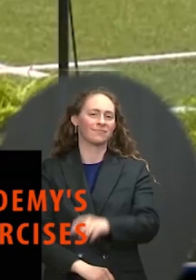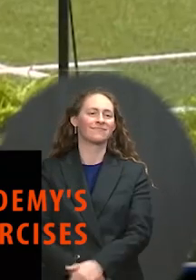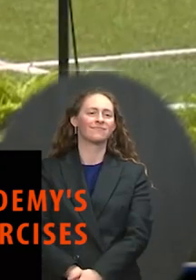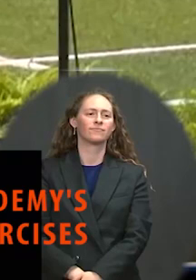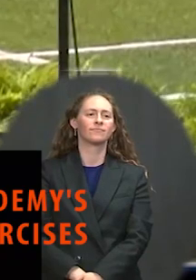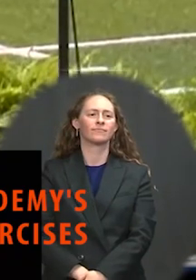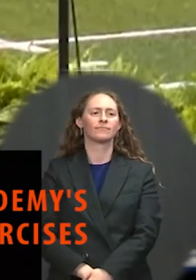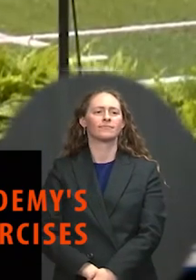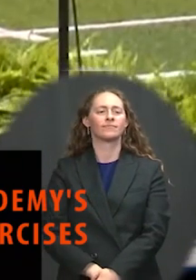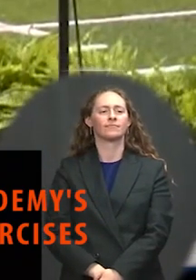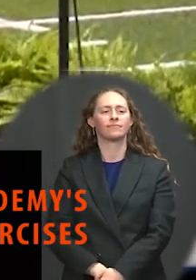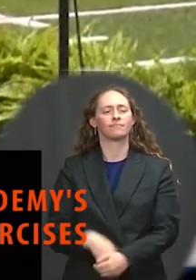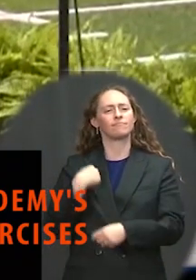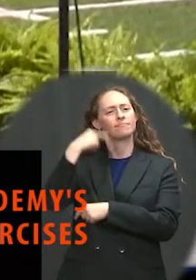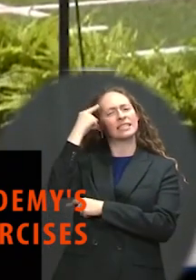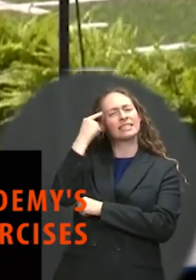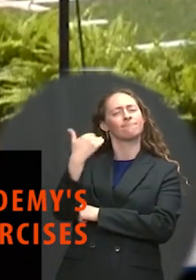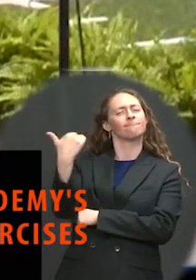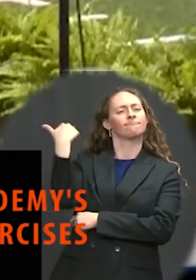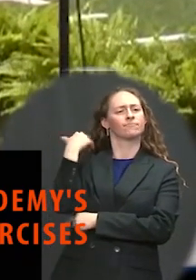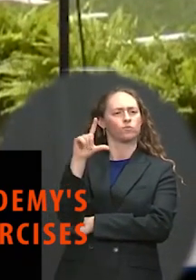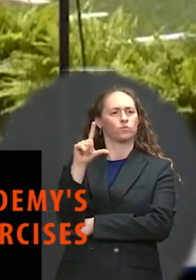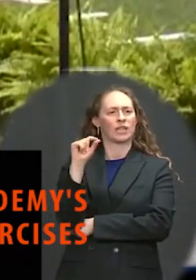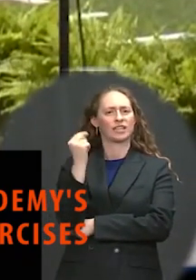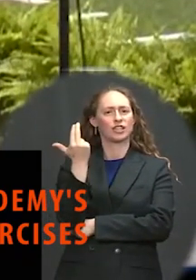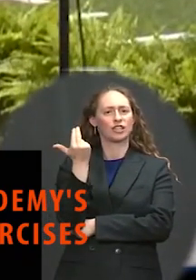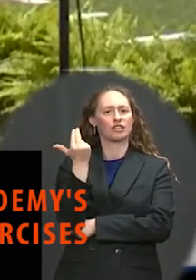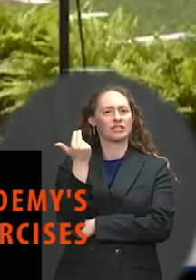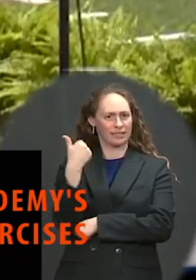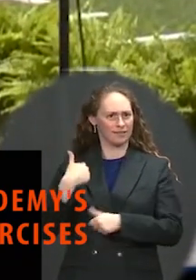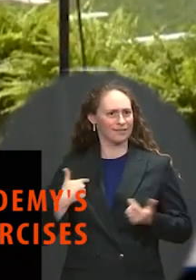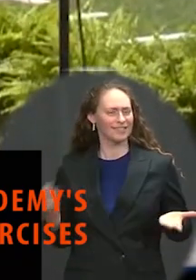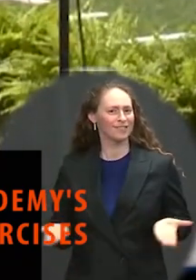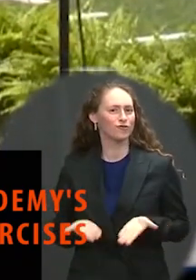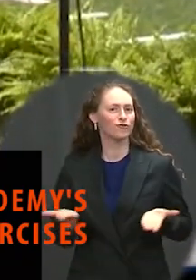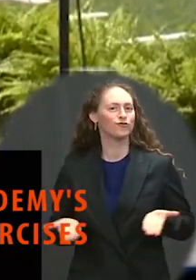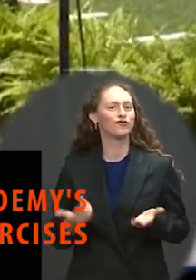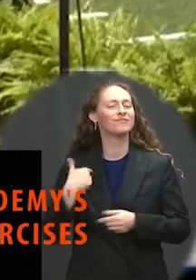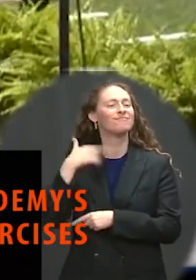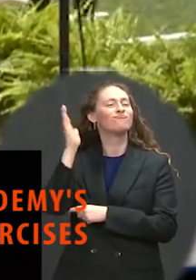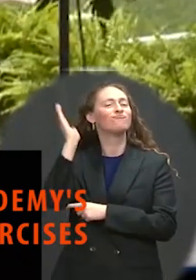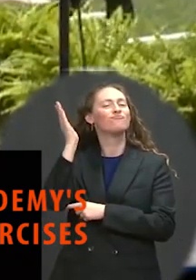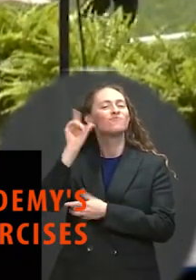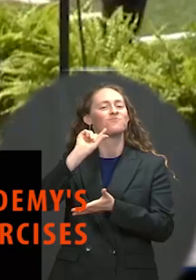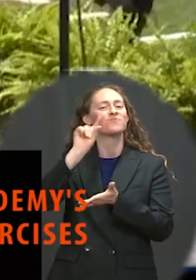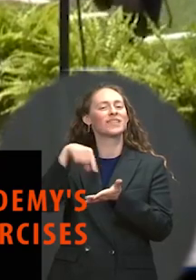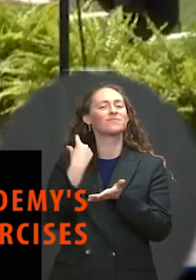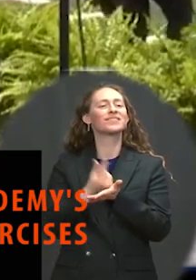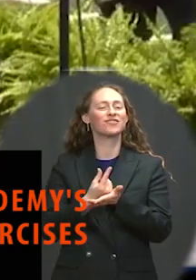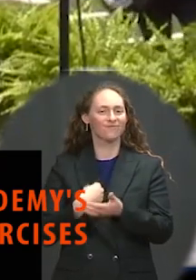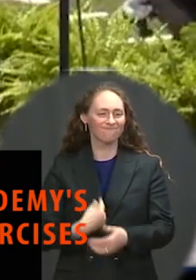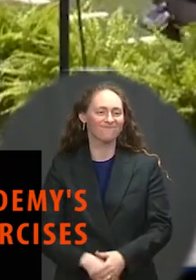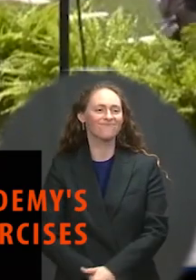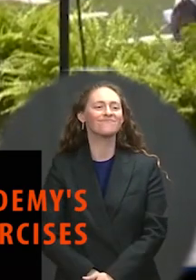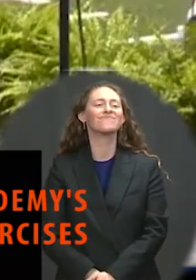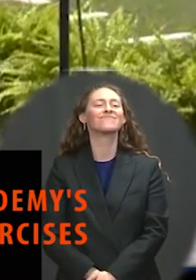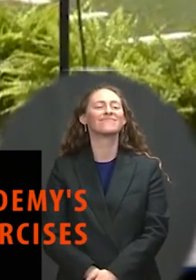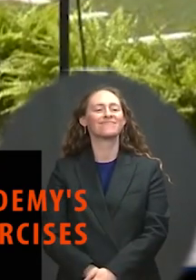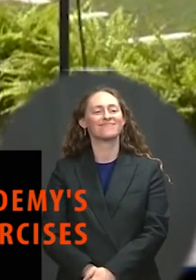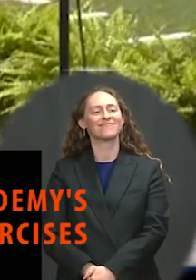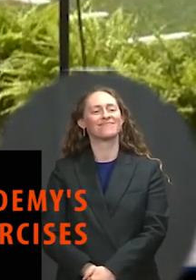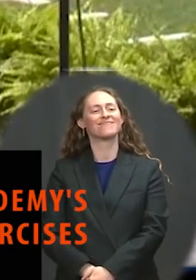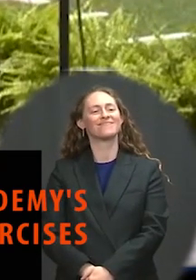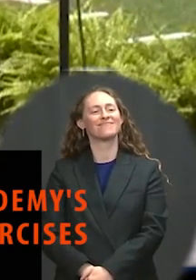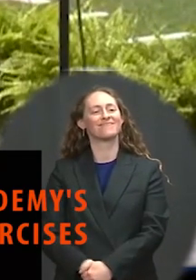and I was pointing out how the Coast Guard was adapting so rapidly to changing conditions. And I said,